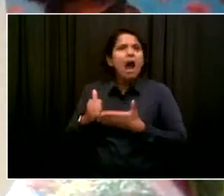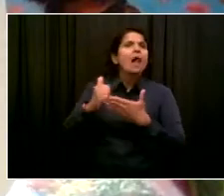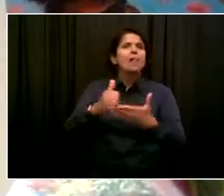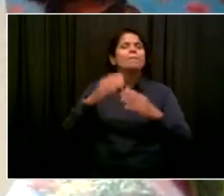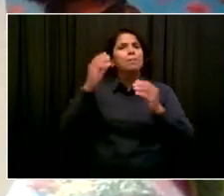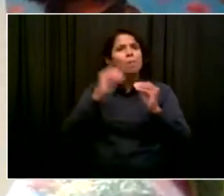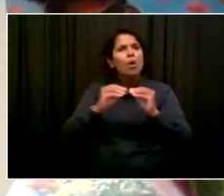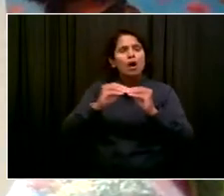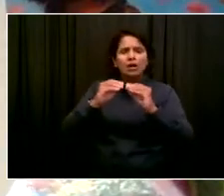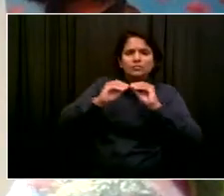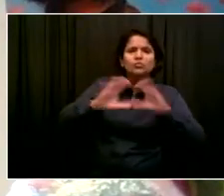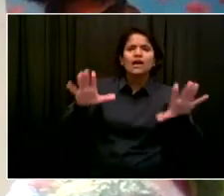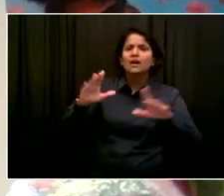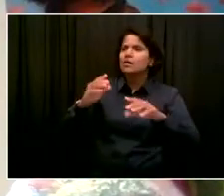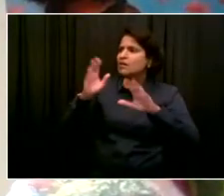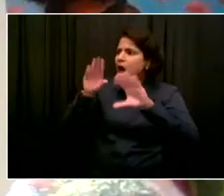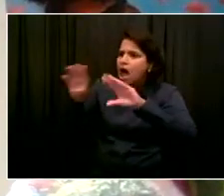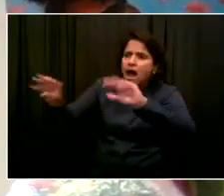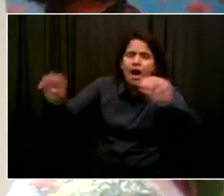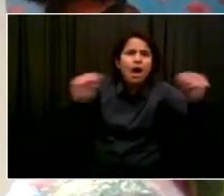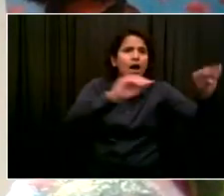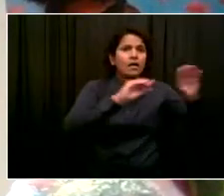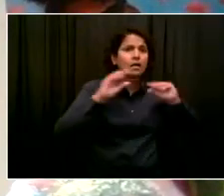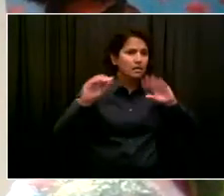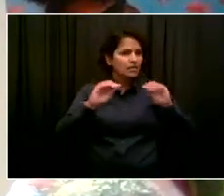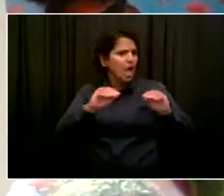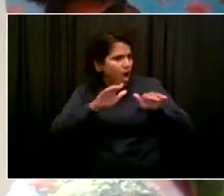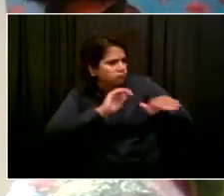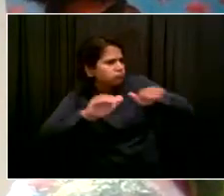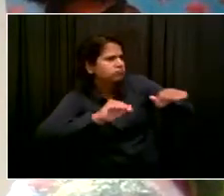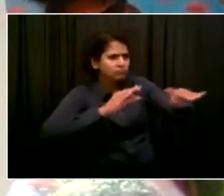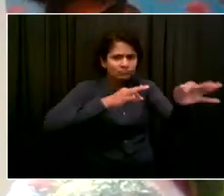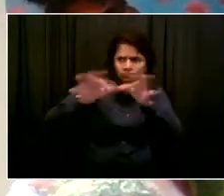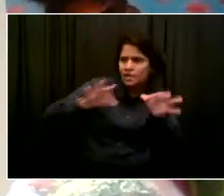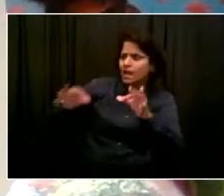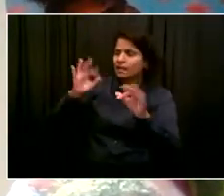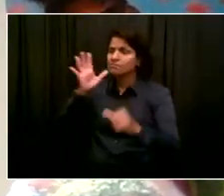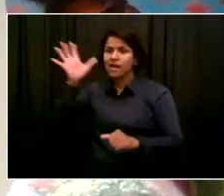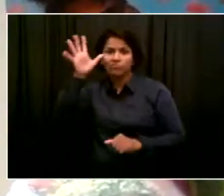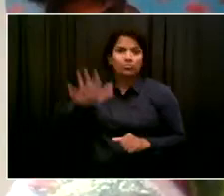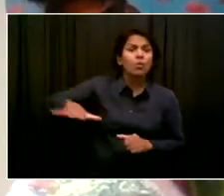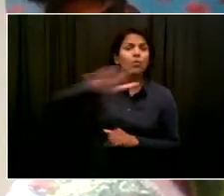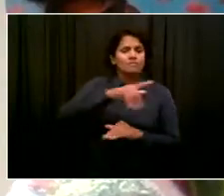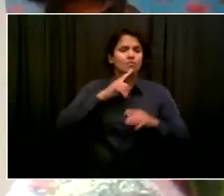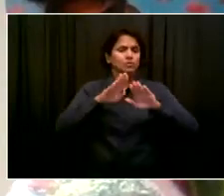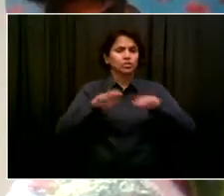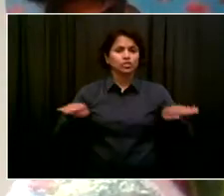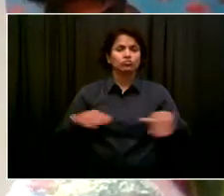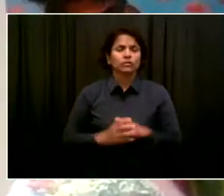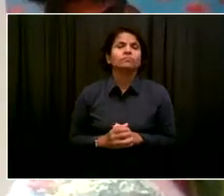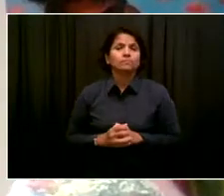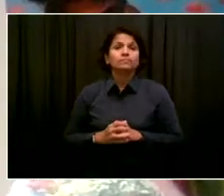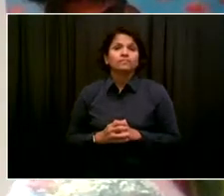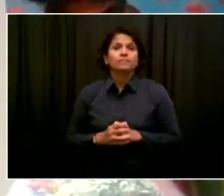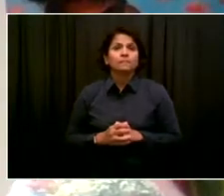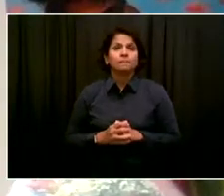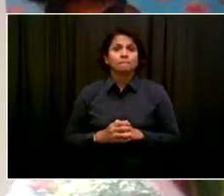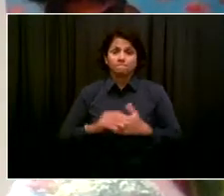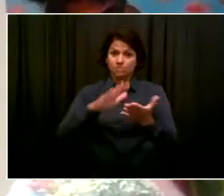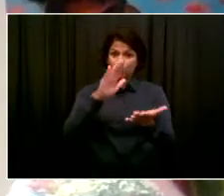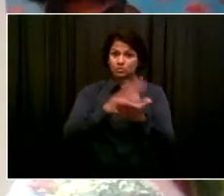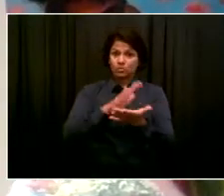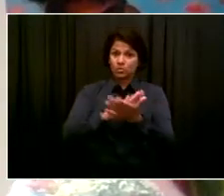schools this fall, but they are not our only safety measure. A vaccine sits alongside universal mask usage, fully